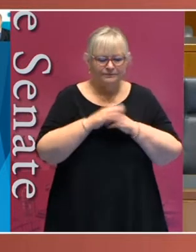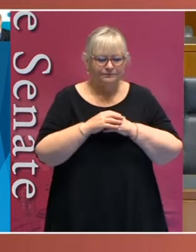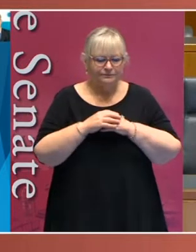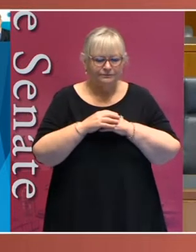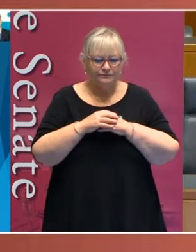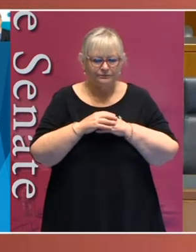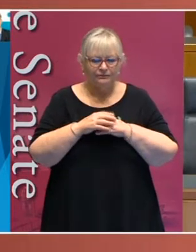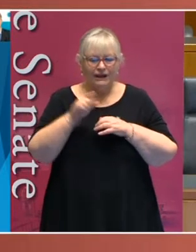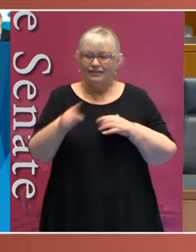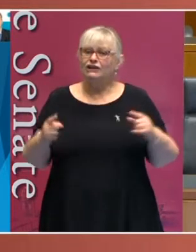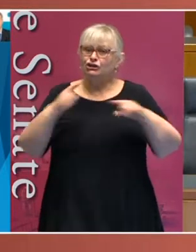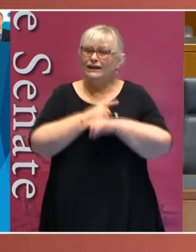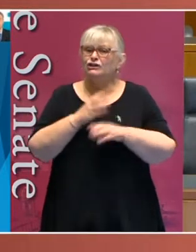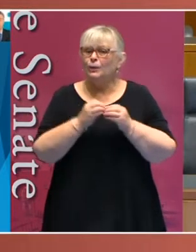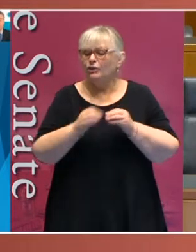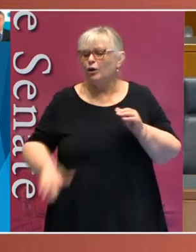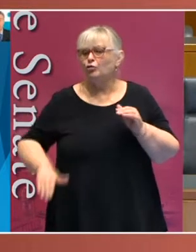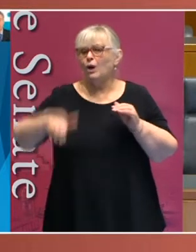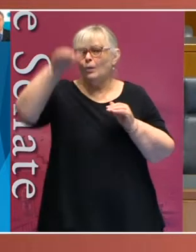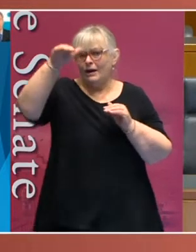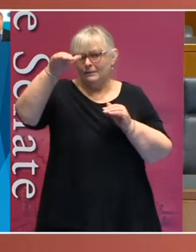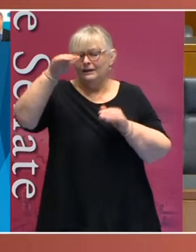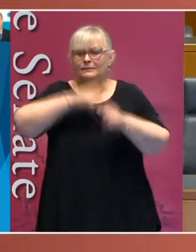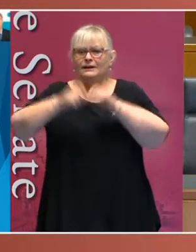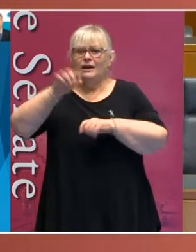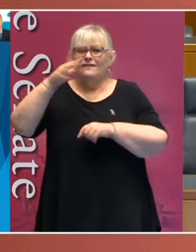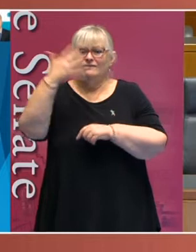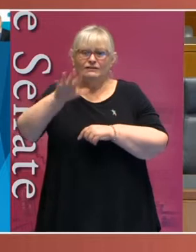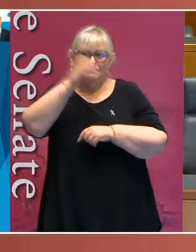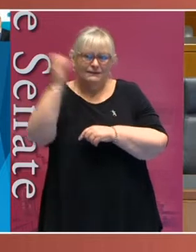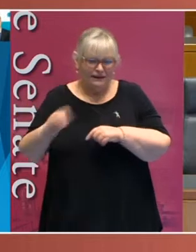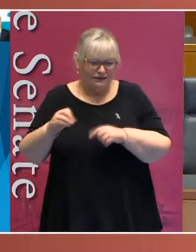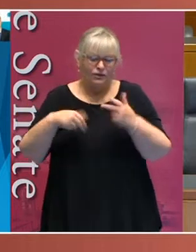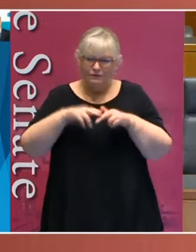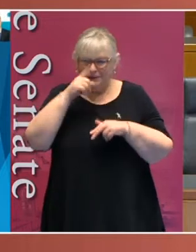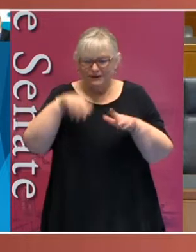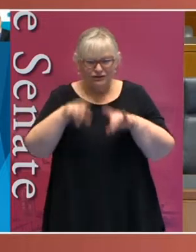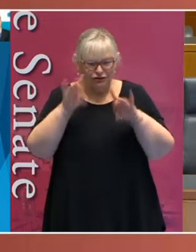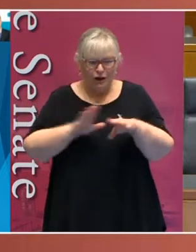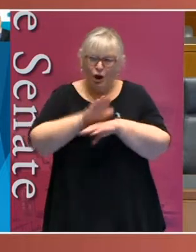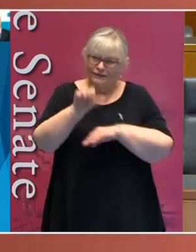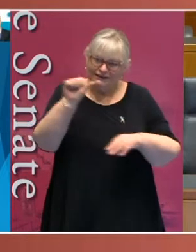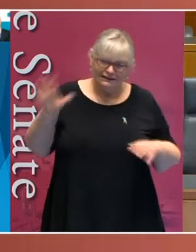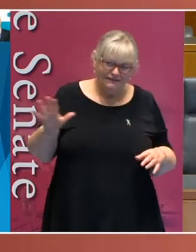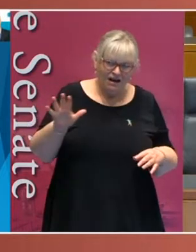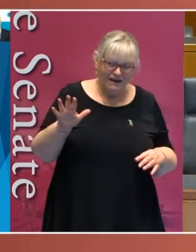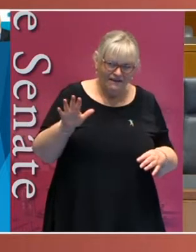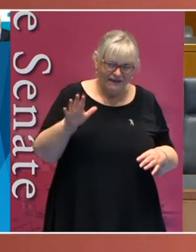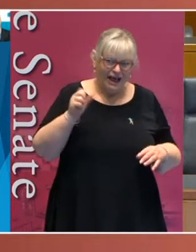And that changes with age to approximately 50% of people with disability over the age of 65.